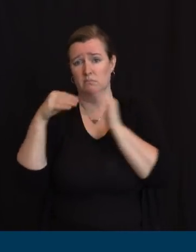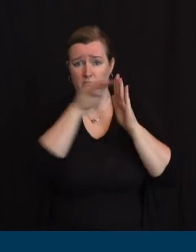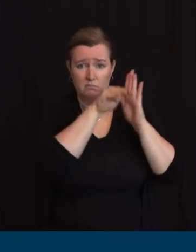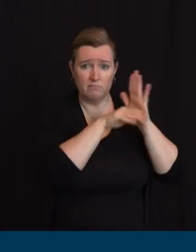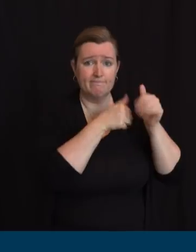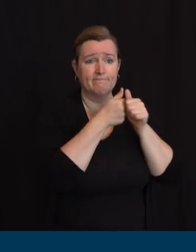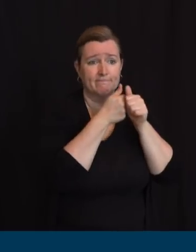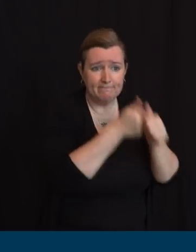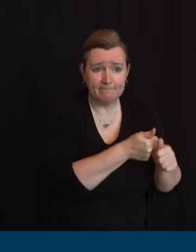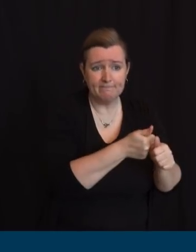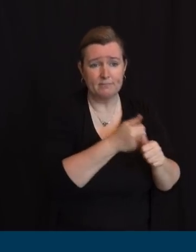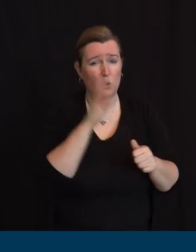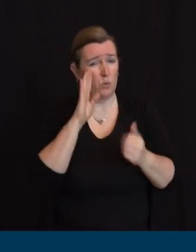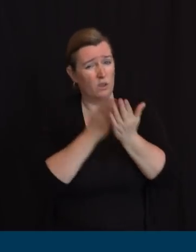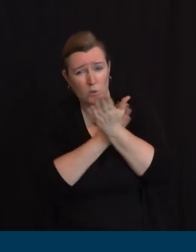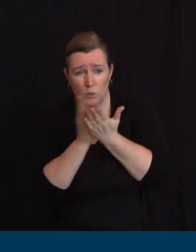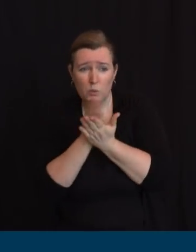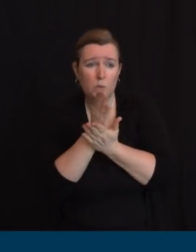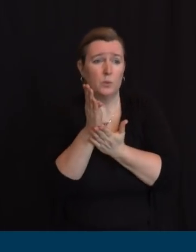before thank you all